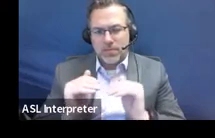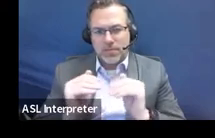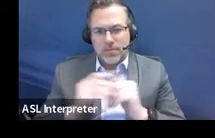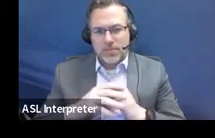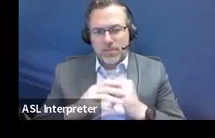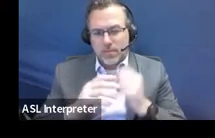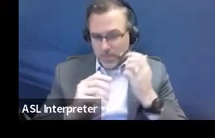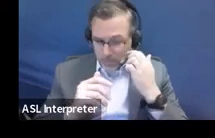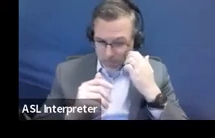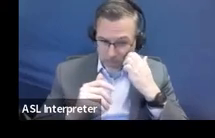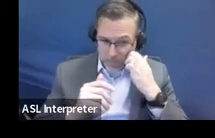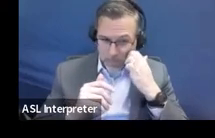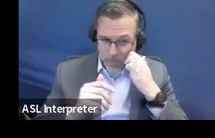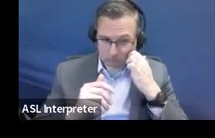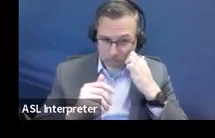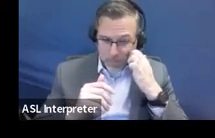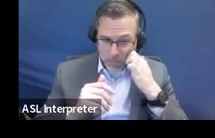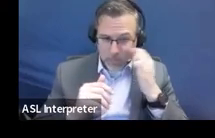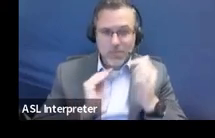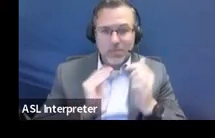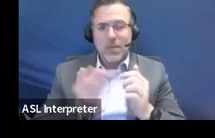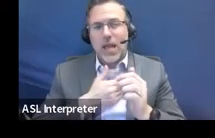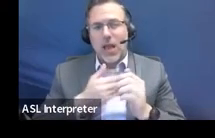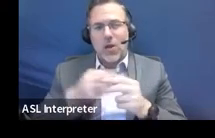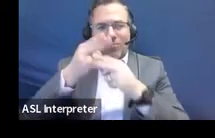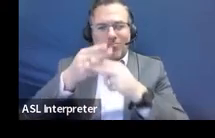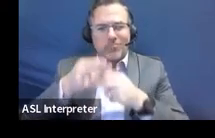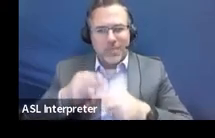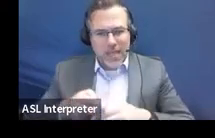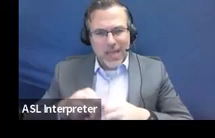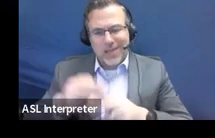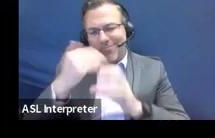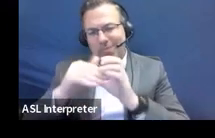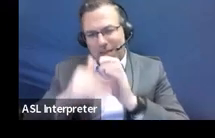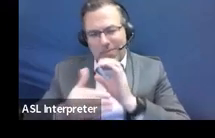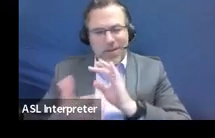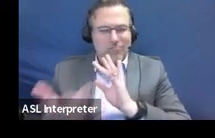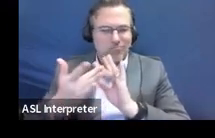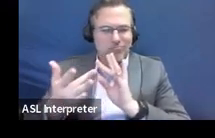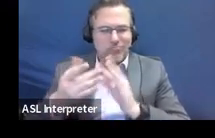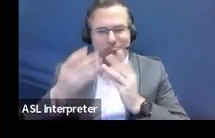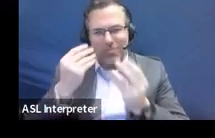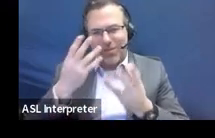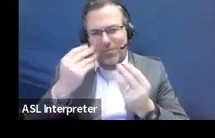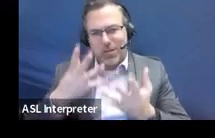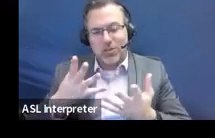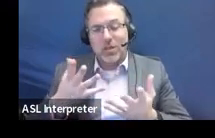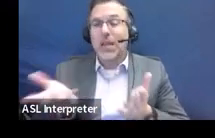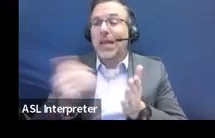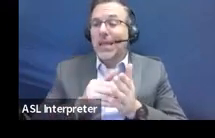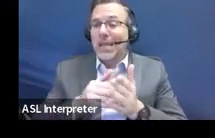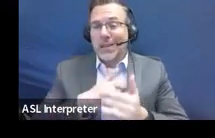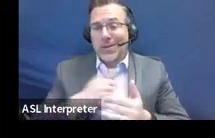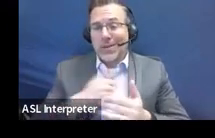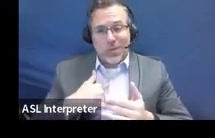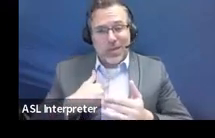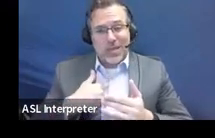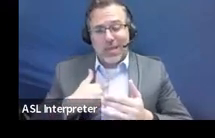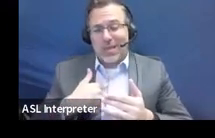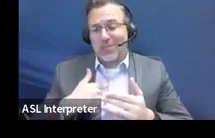And this is our contact information. One last time, because we are always here if you need